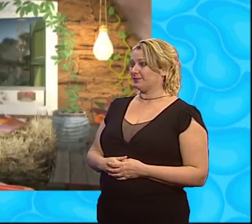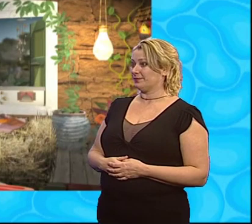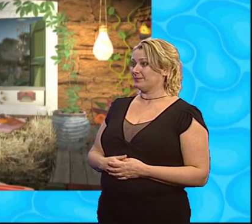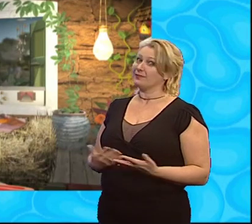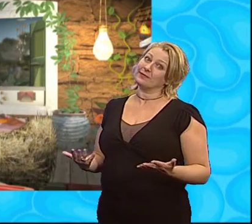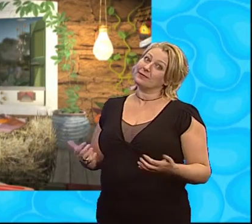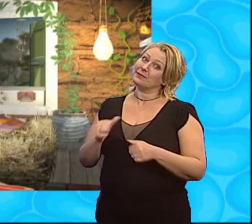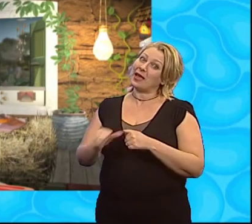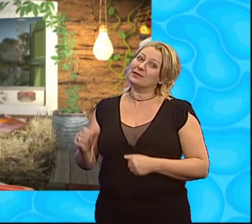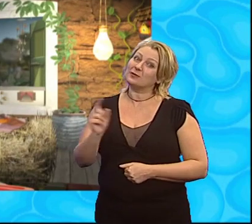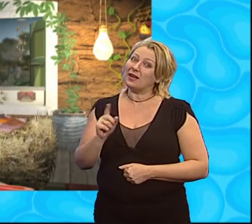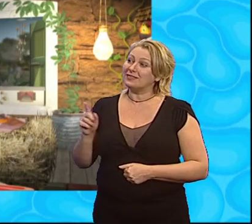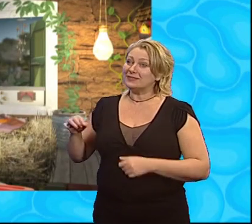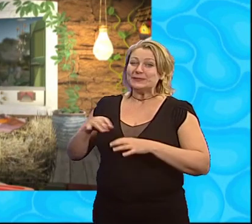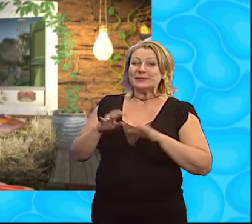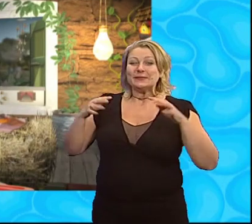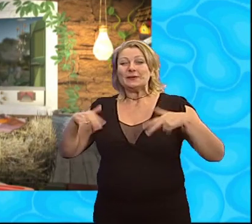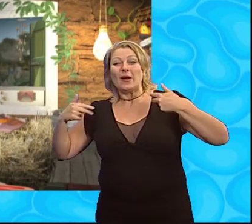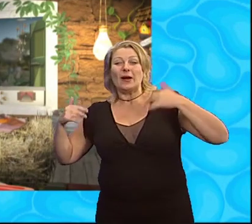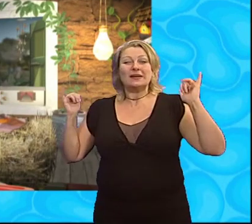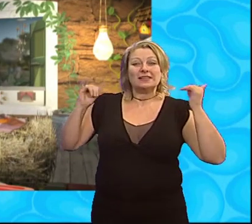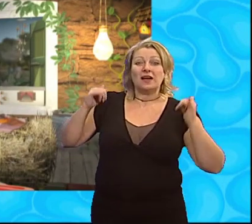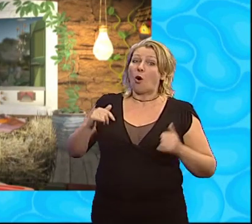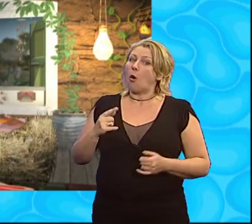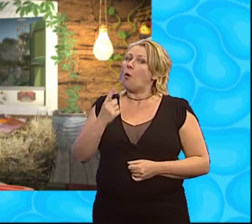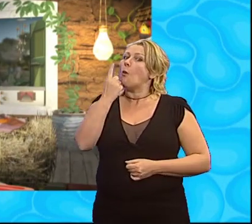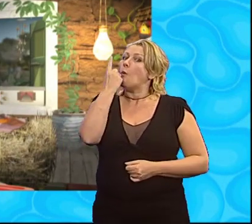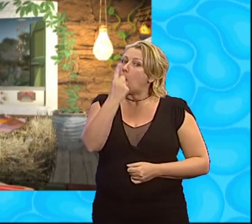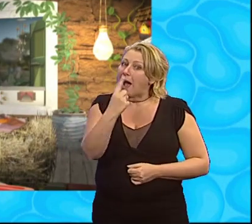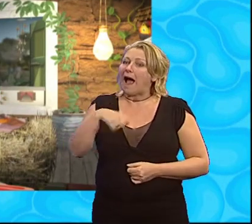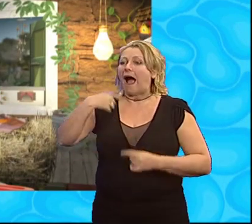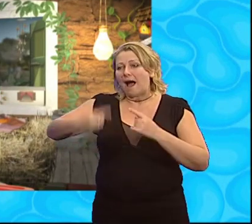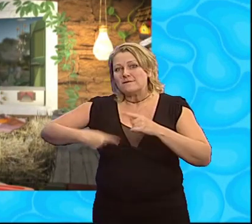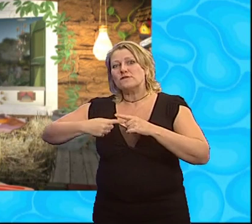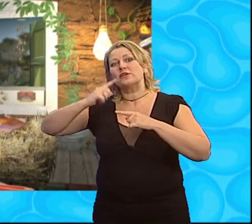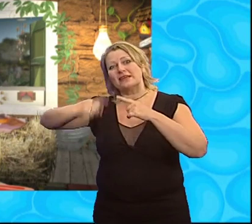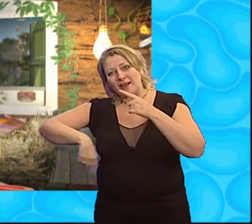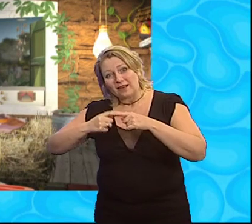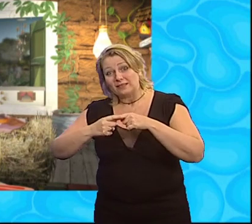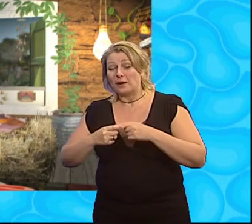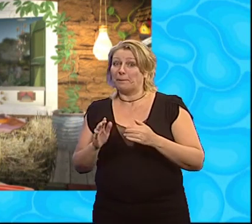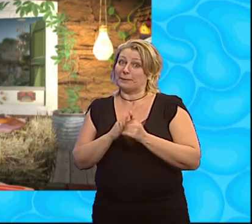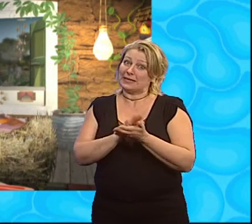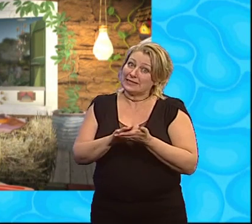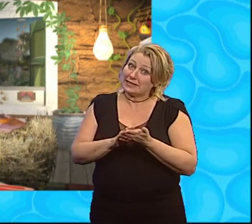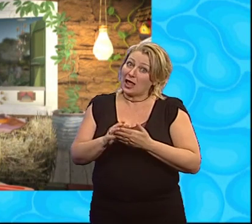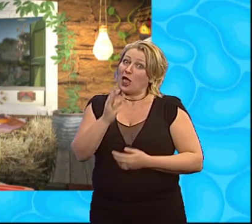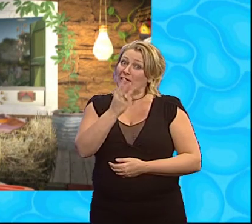The best thing about the Creepy Crawly concert is that there's one every year. Only